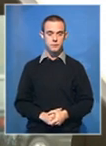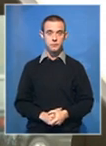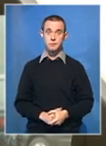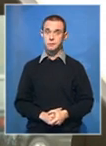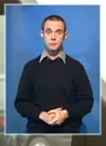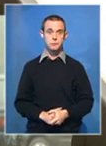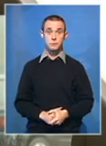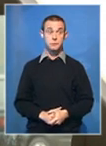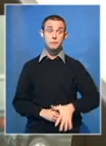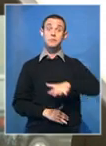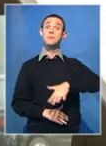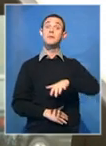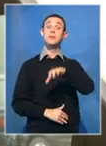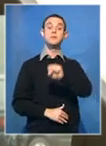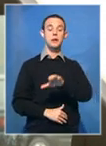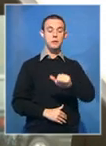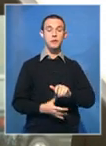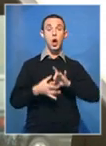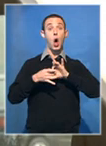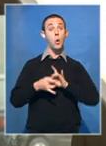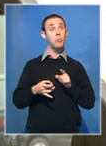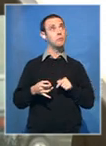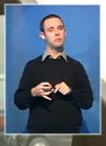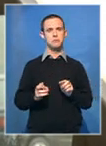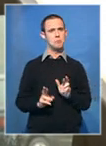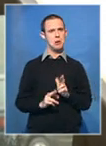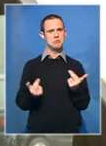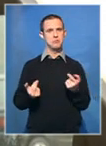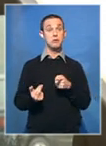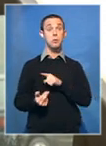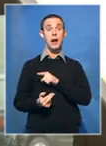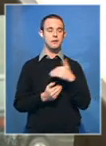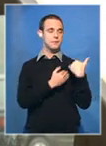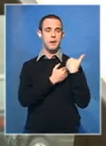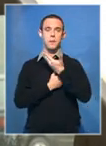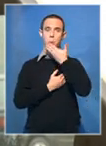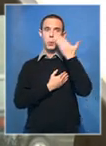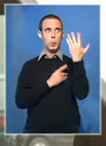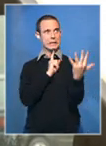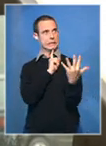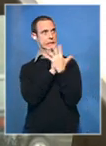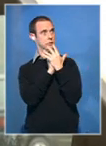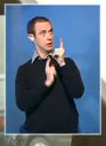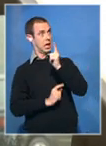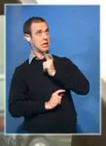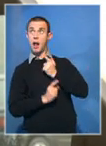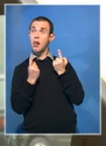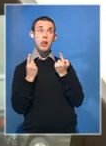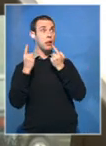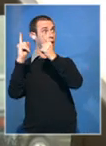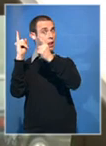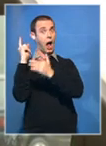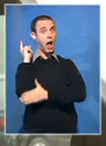It's no longer safe to stay in South Africa. They attack us saying we must go back to our countries, but we don't know what the problem is.